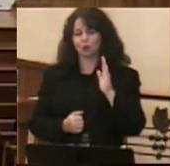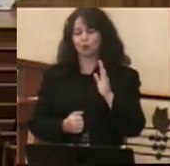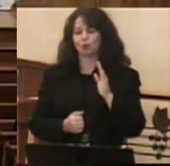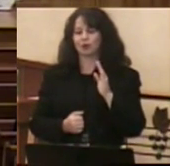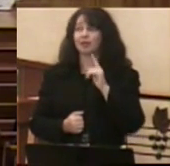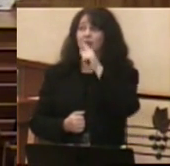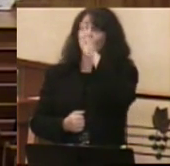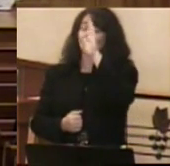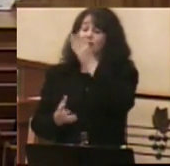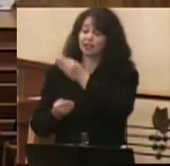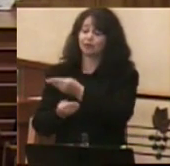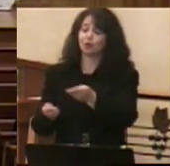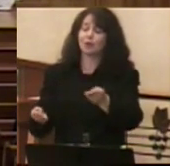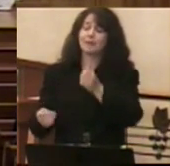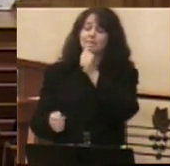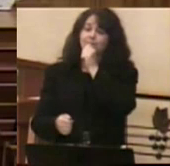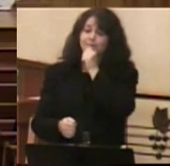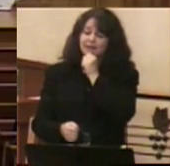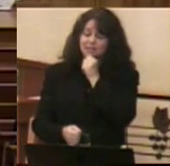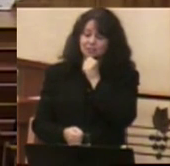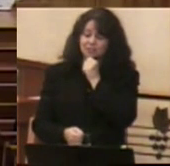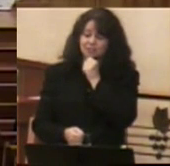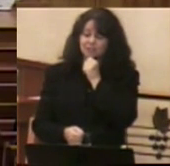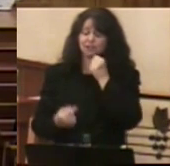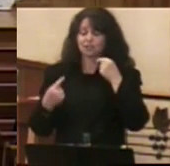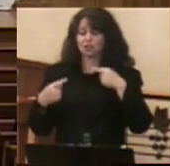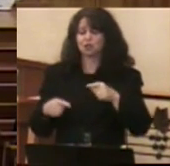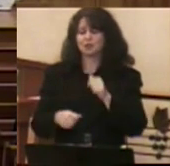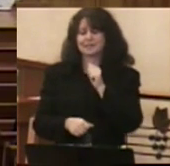patience you need in times of suffering.